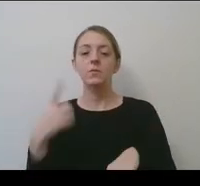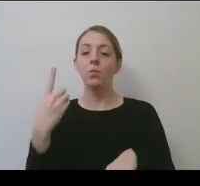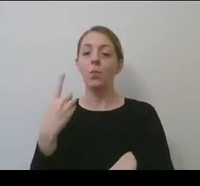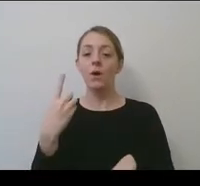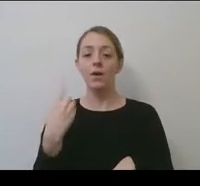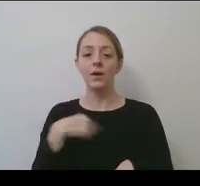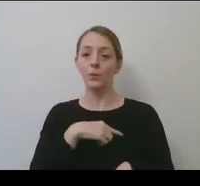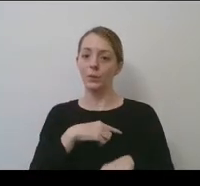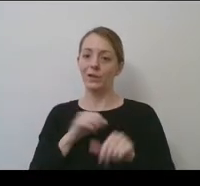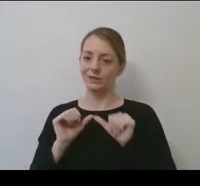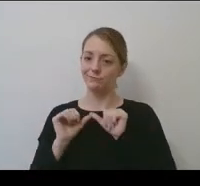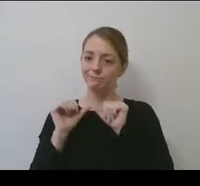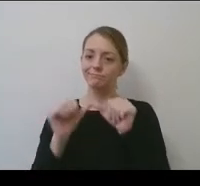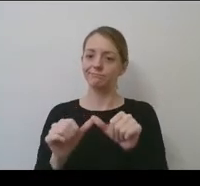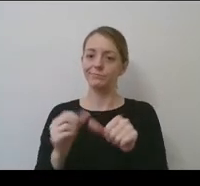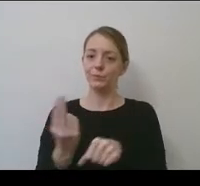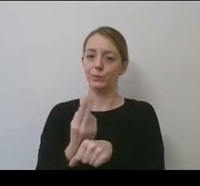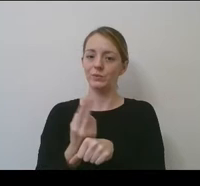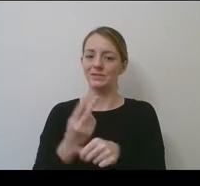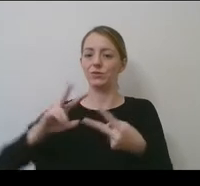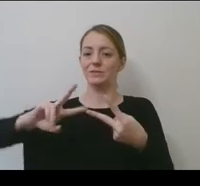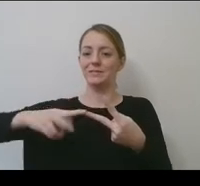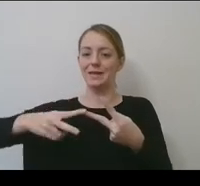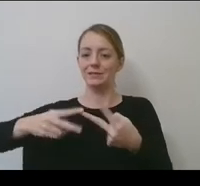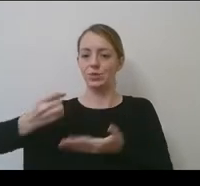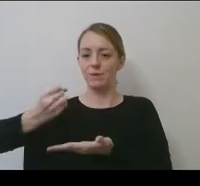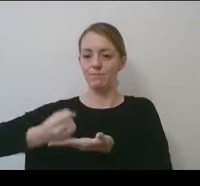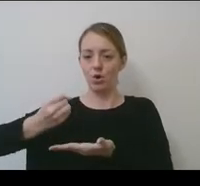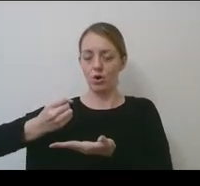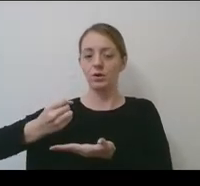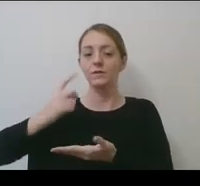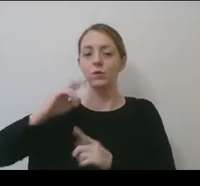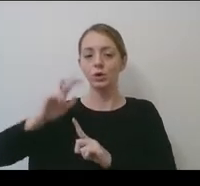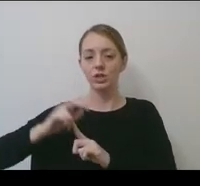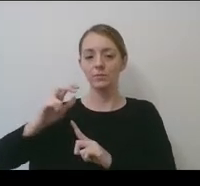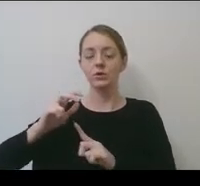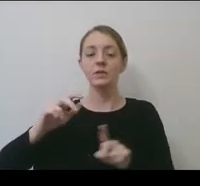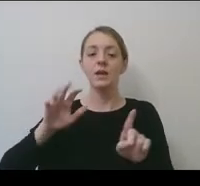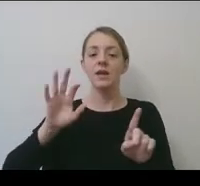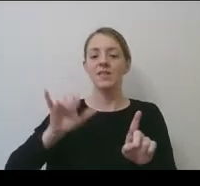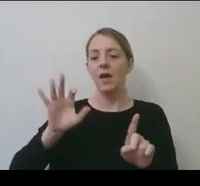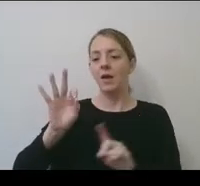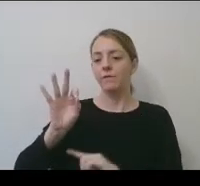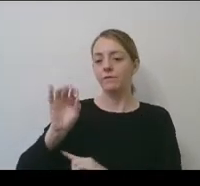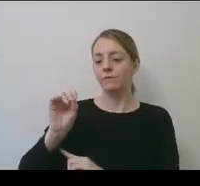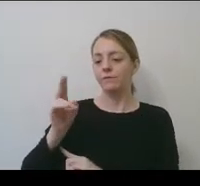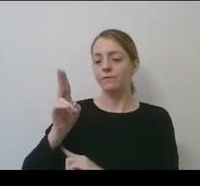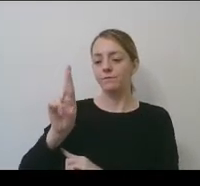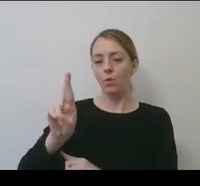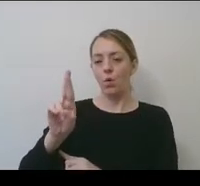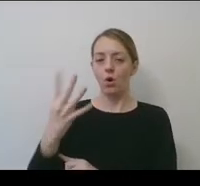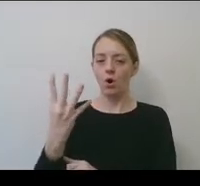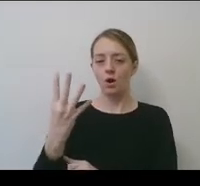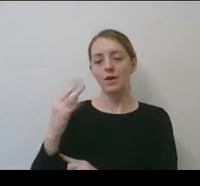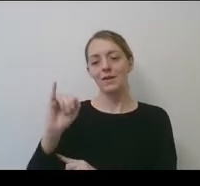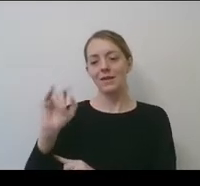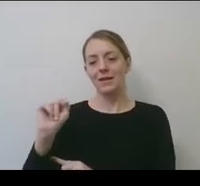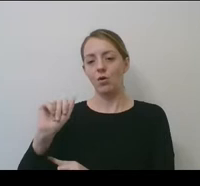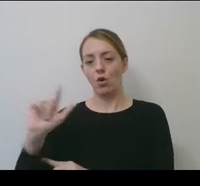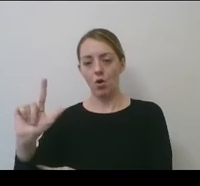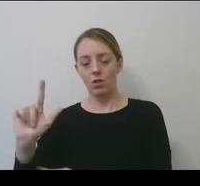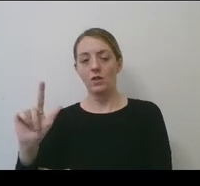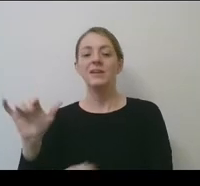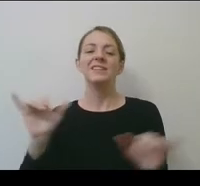retained as a secondary mark for our championship is for it all. Similarly, the men then have a unique, um, secondary